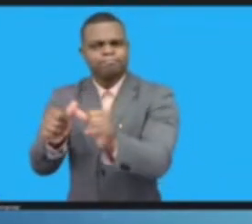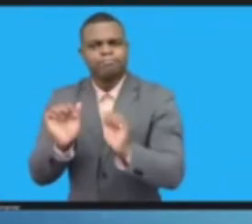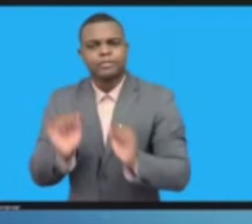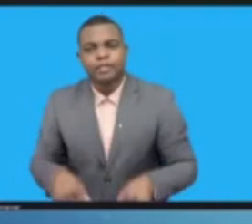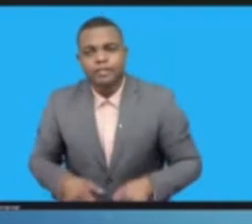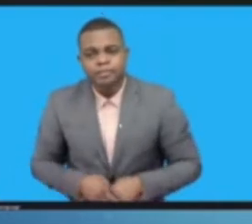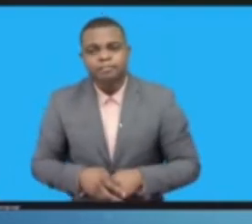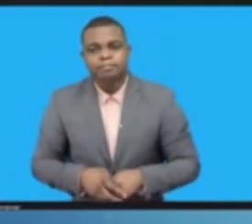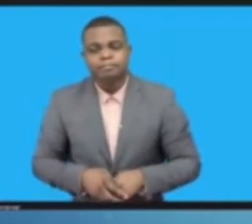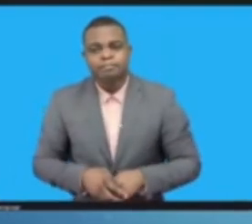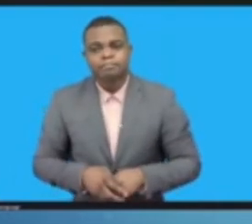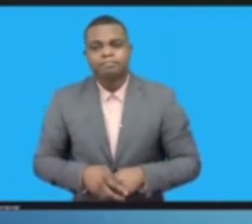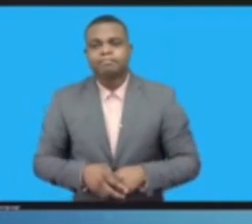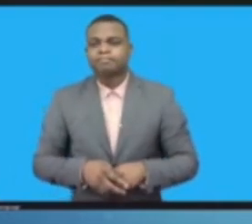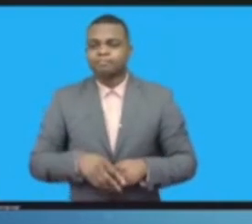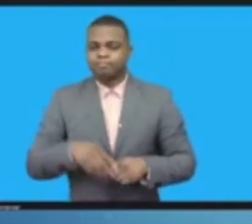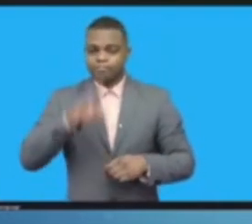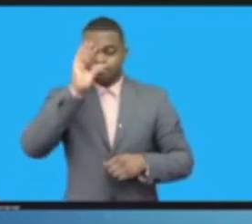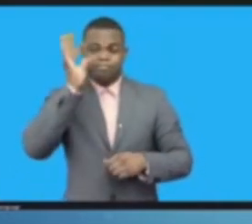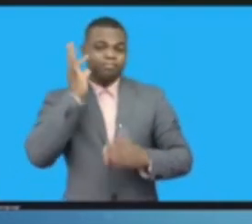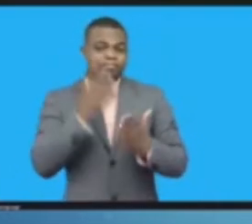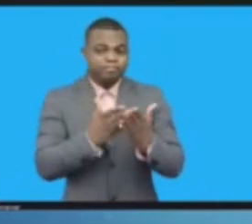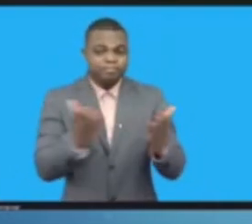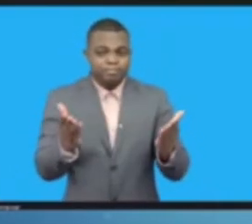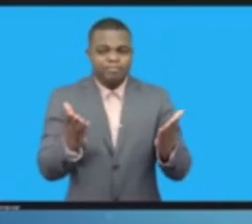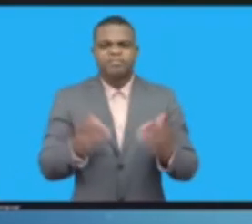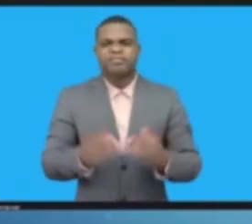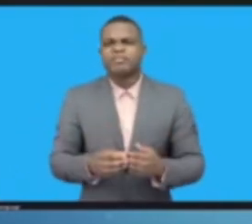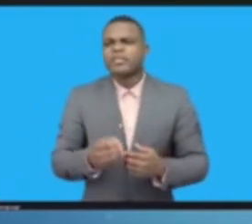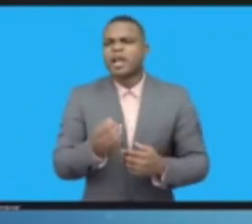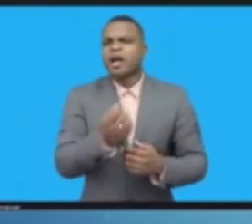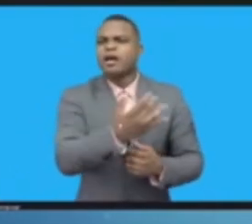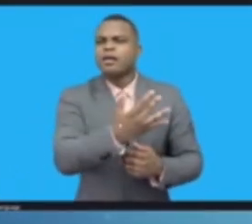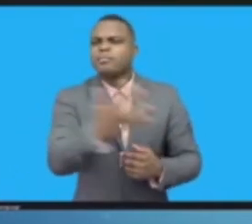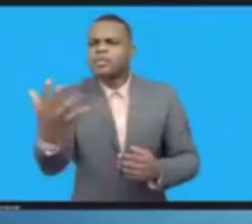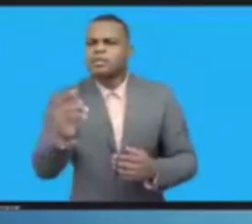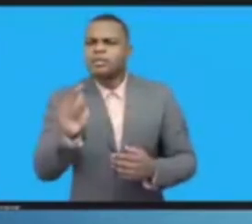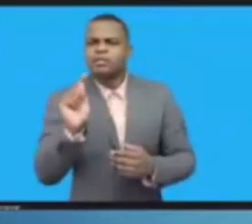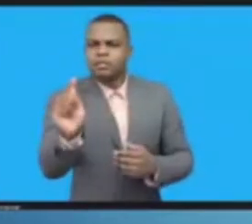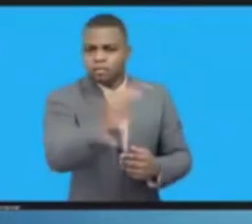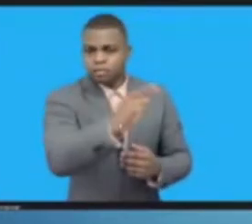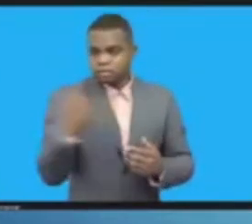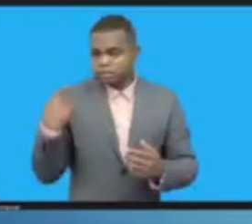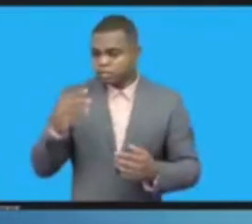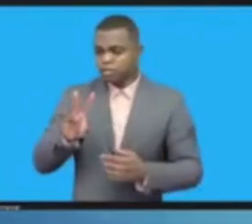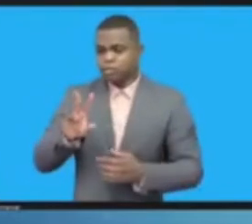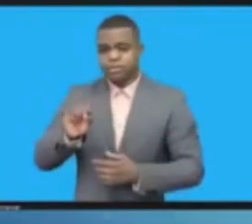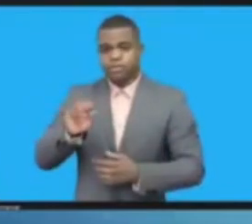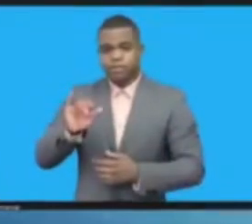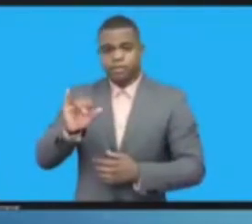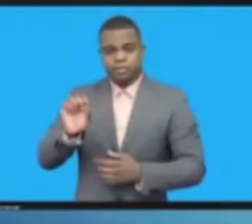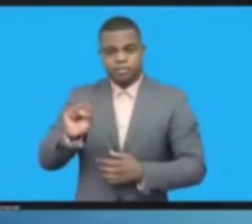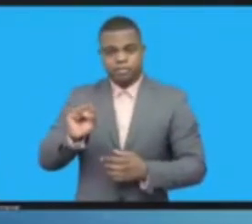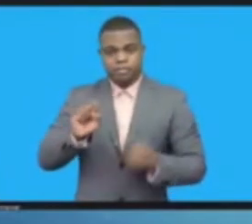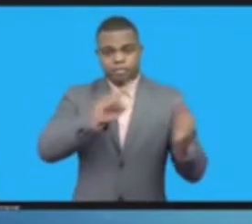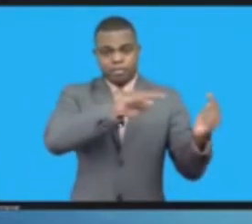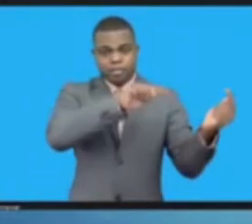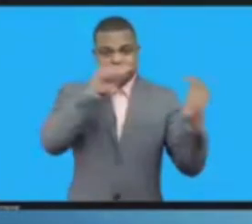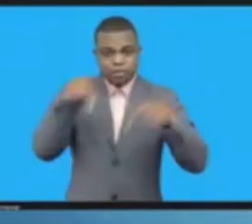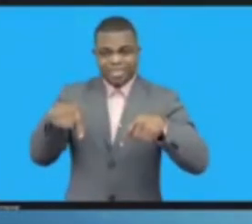of the WISIS? I see at least one of them right here, Vincere. Others? I was. One in the back.